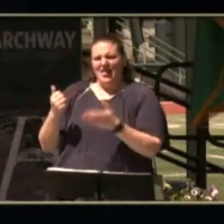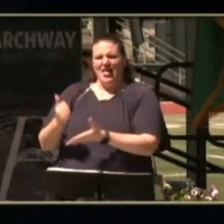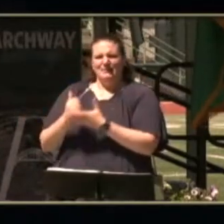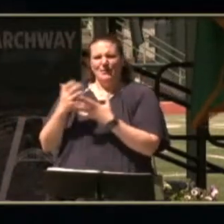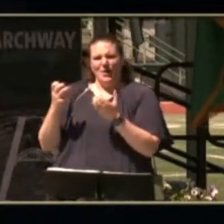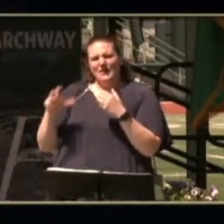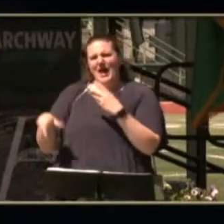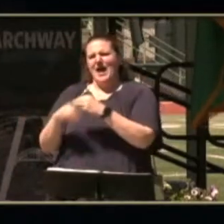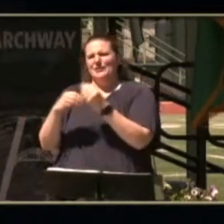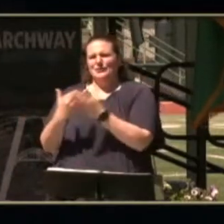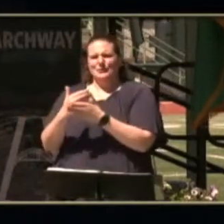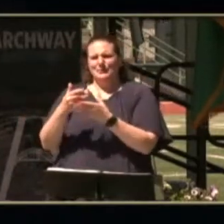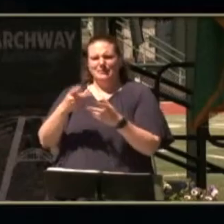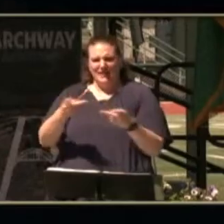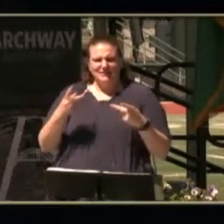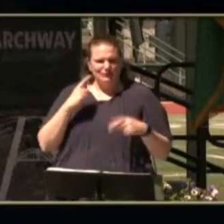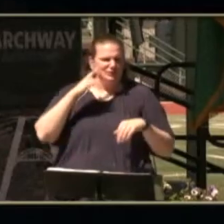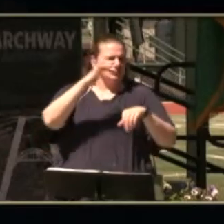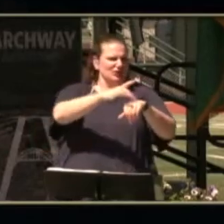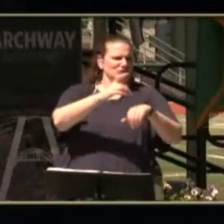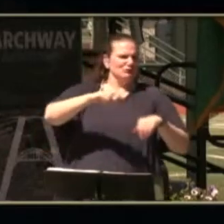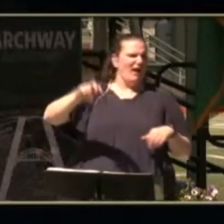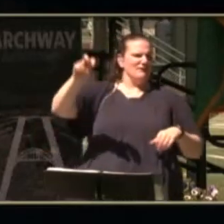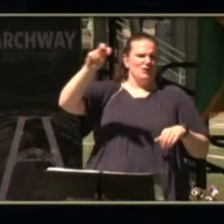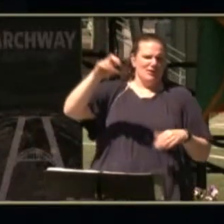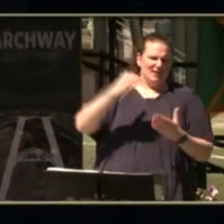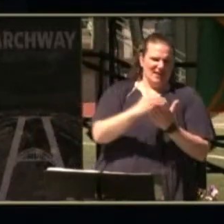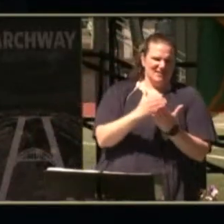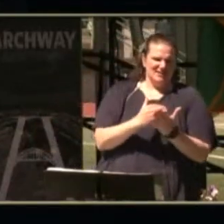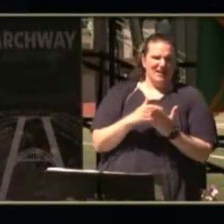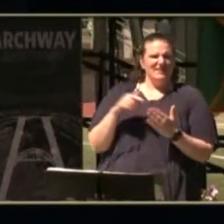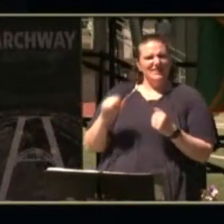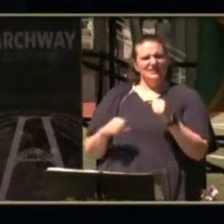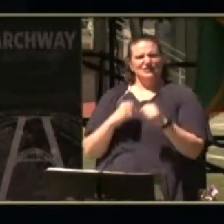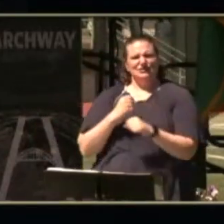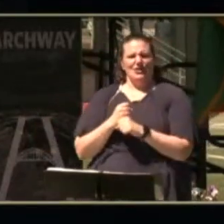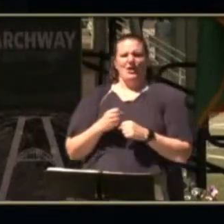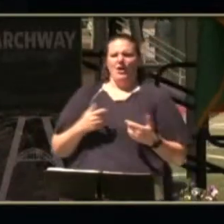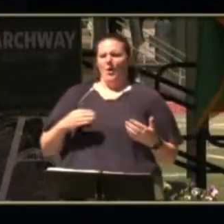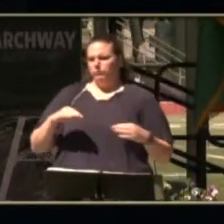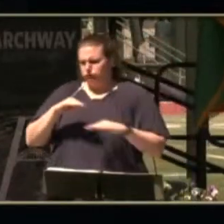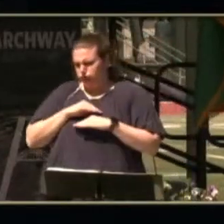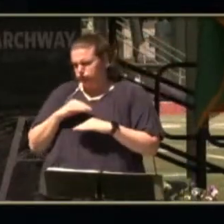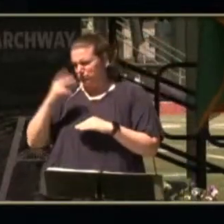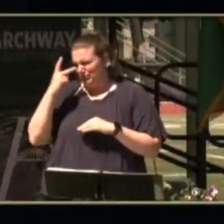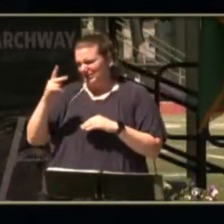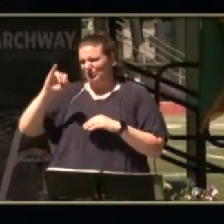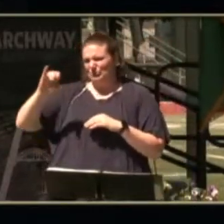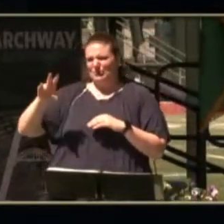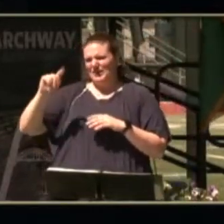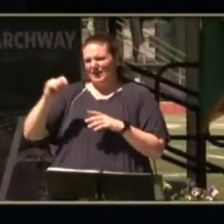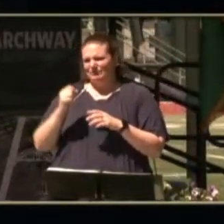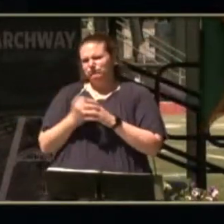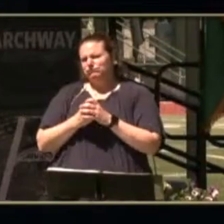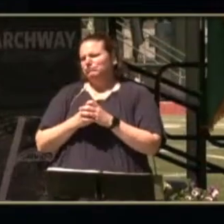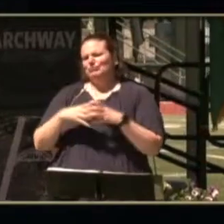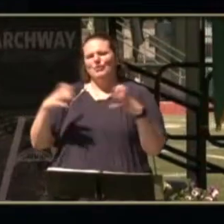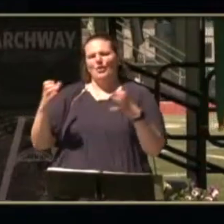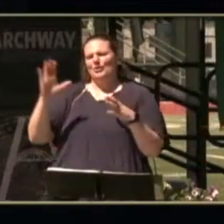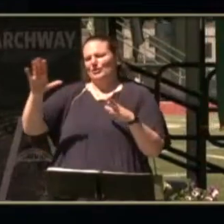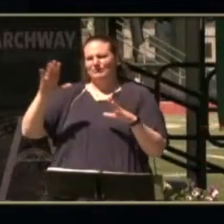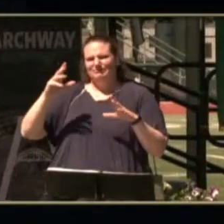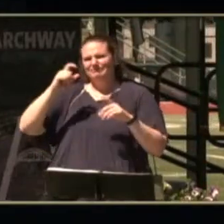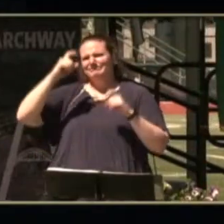through her to my travel list this year i was incredibly pleased to see juliet expand her horizons here at home